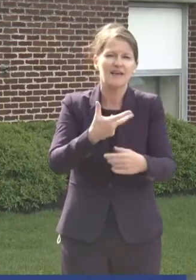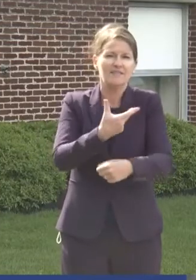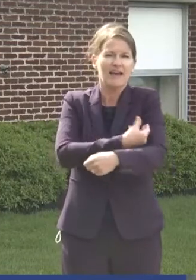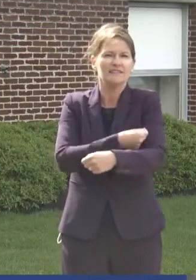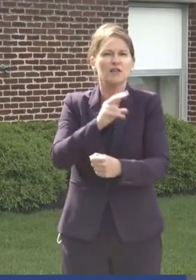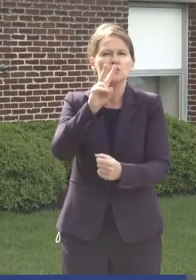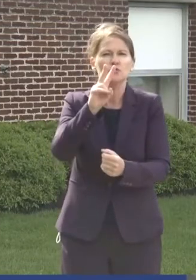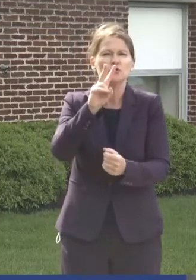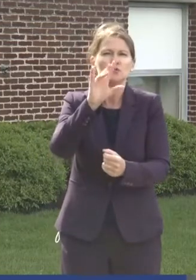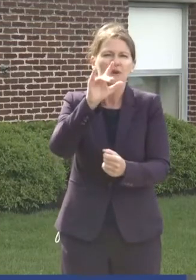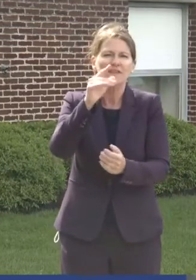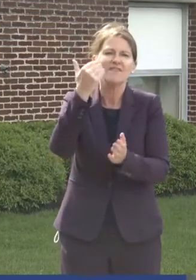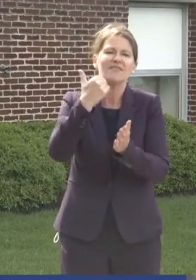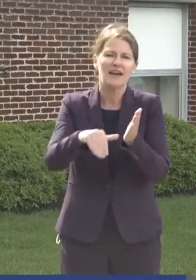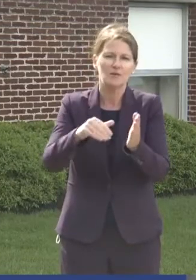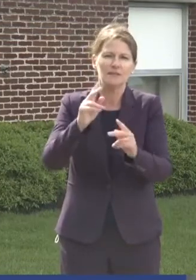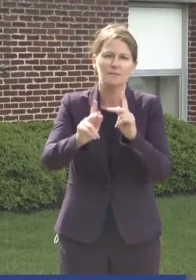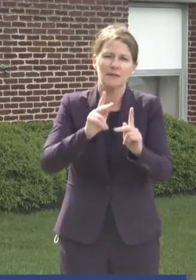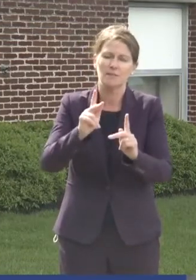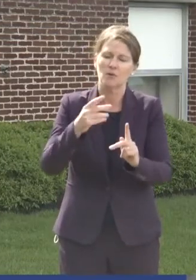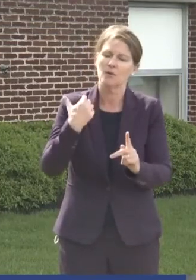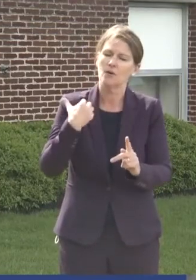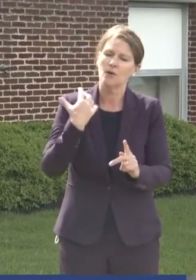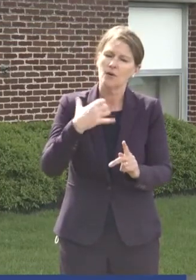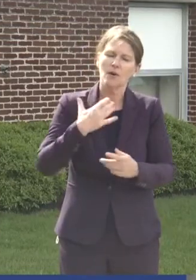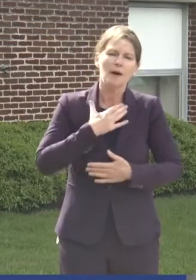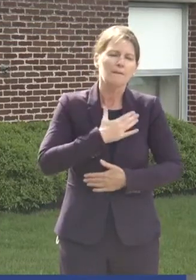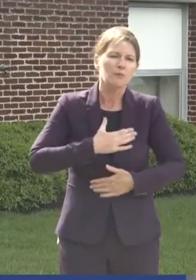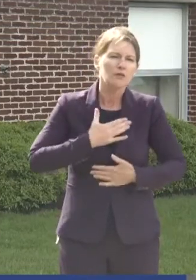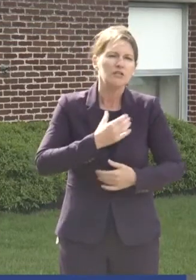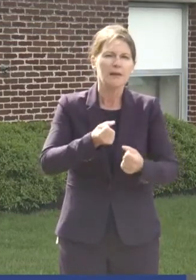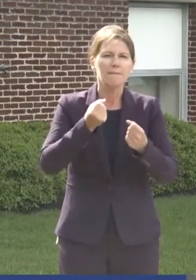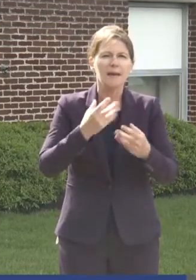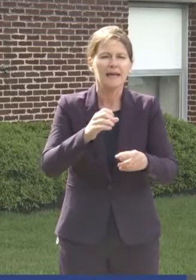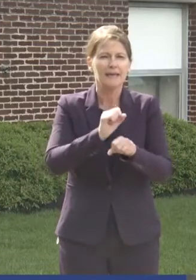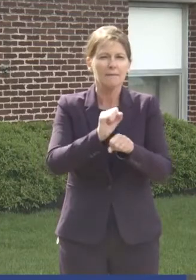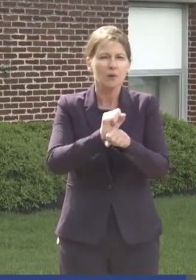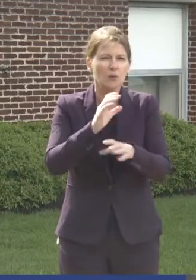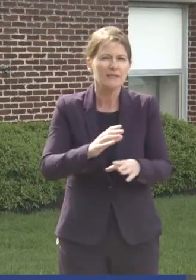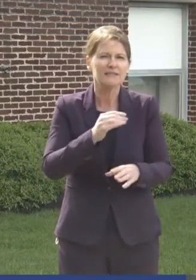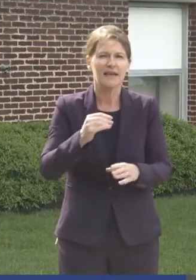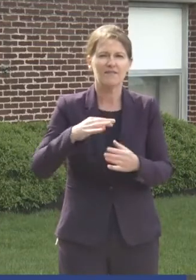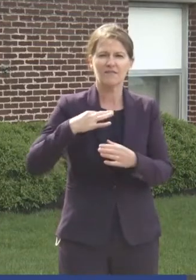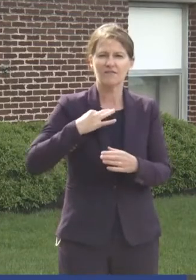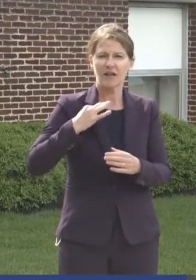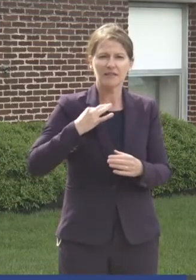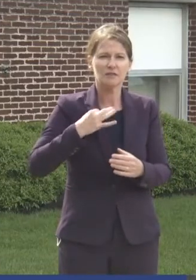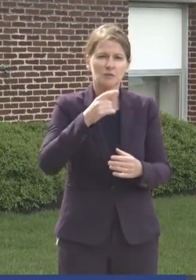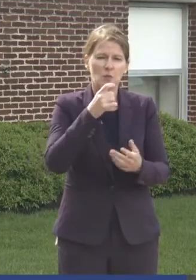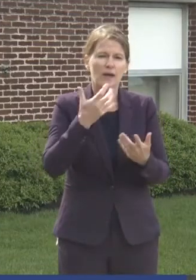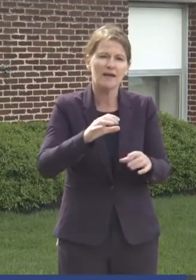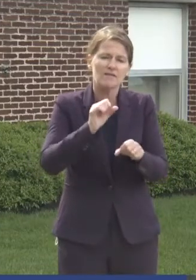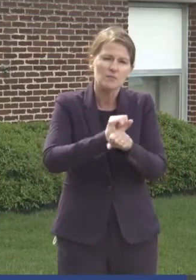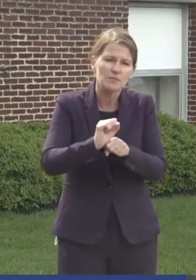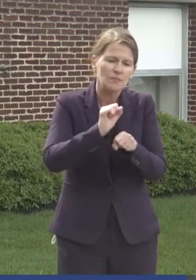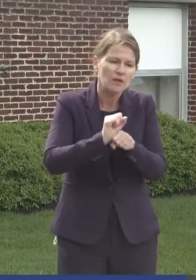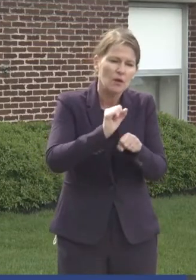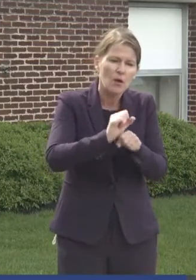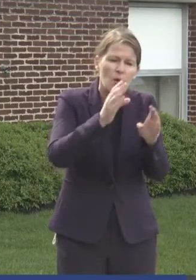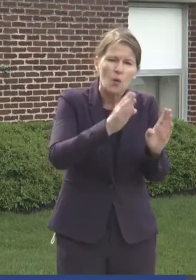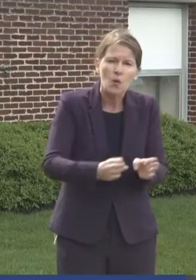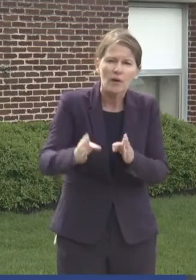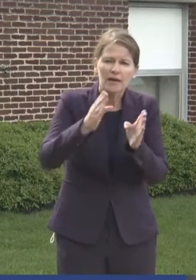people. We appreciate the many employees and volunteers who have organized, promoted